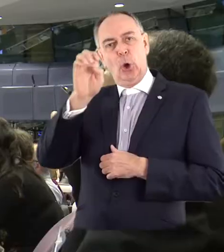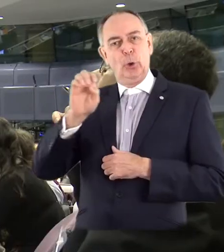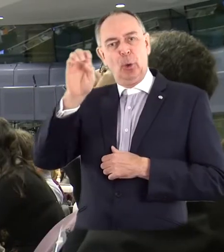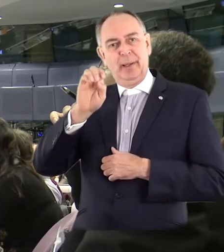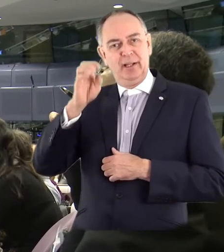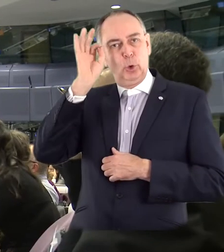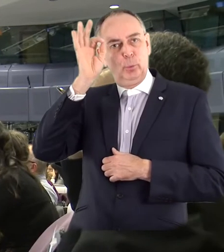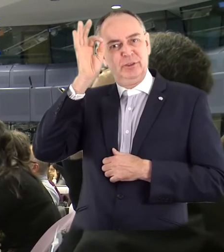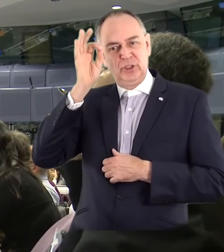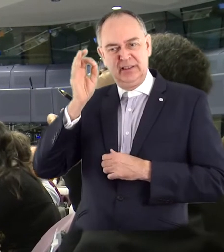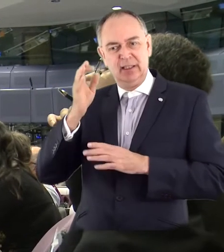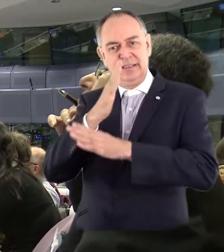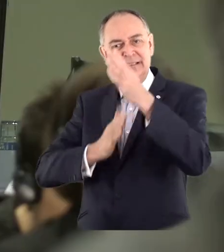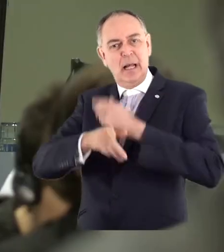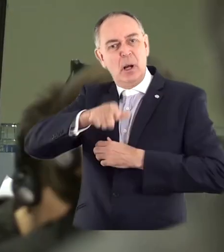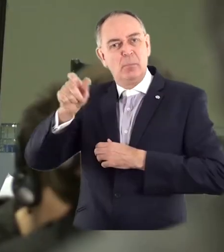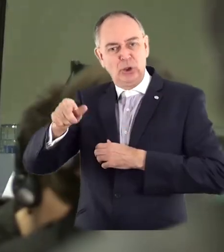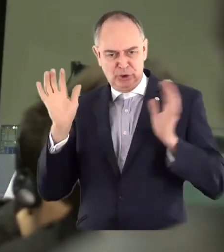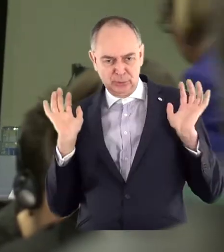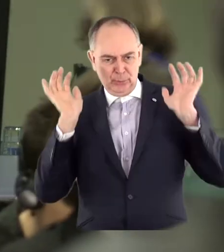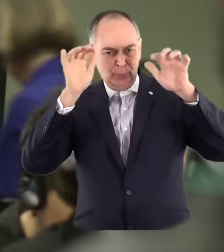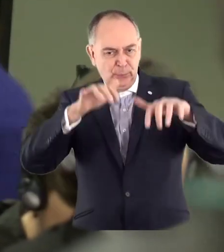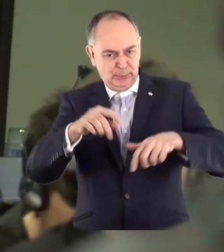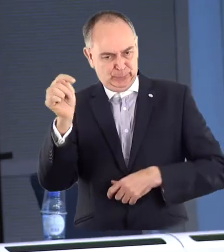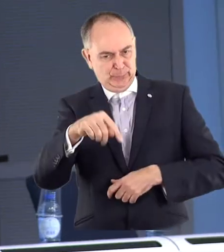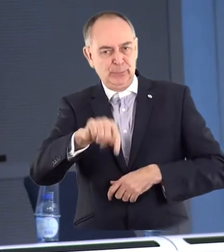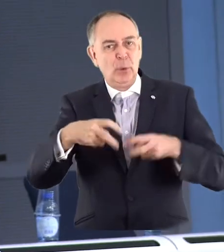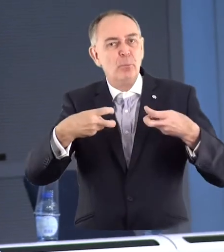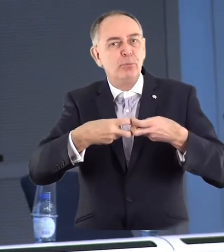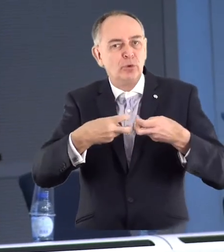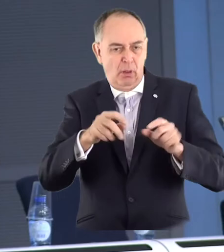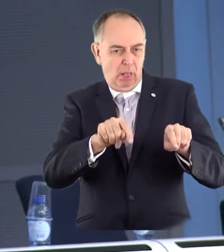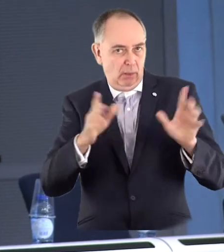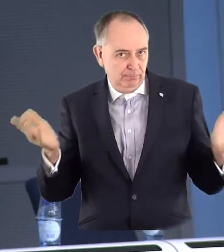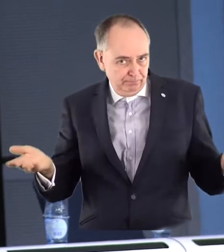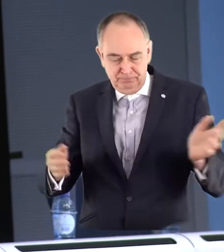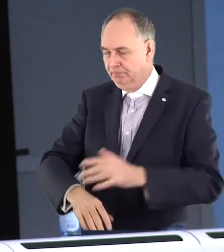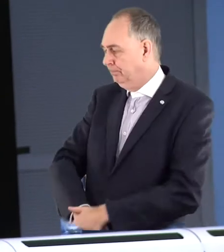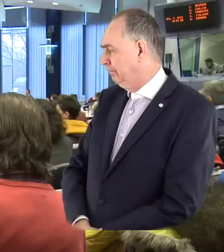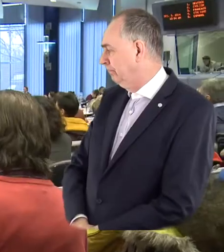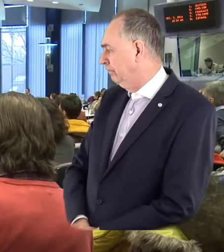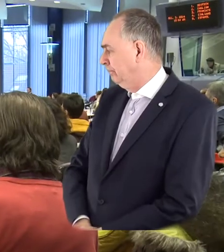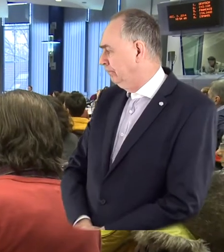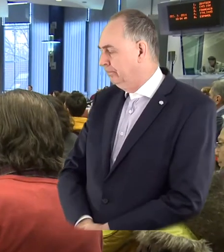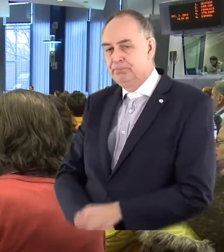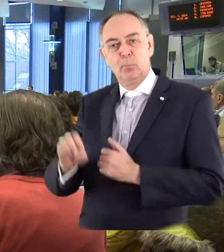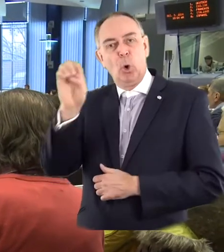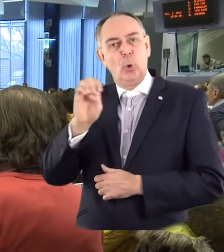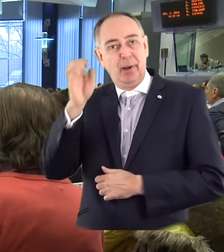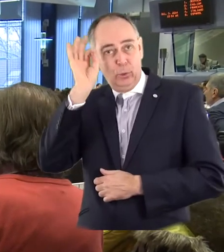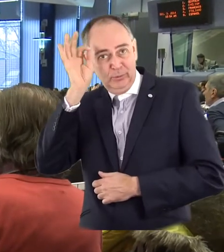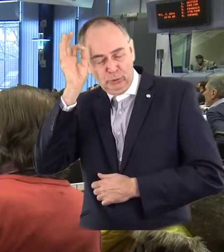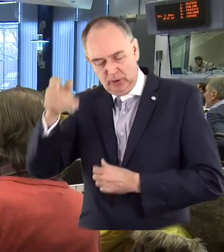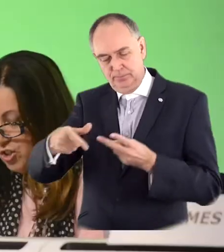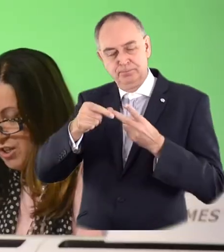took place in Brussels. Organised by the European Commission and the European Disability Forum, the goal